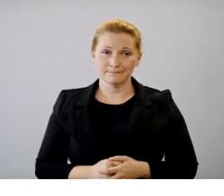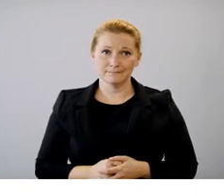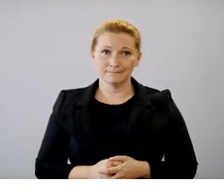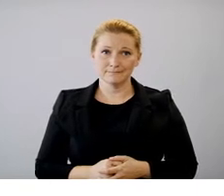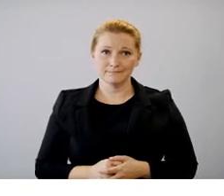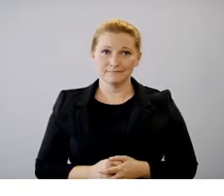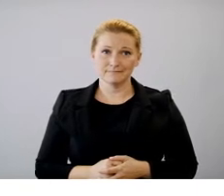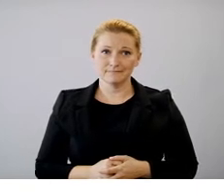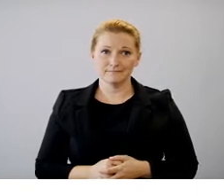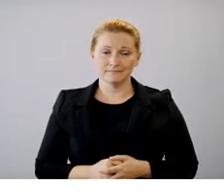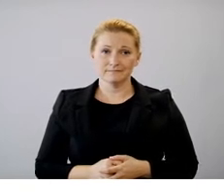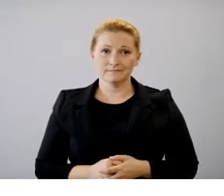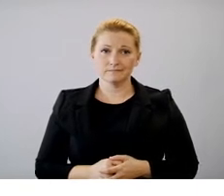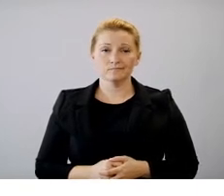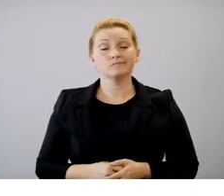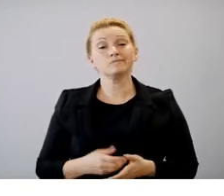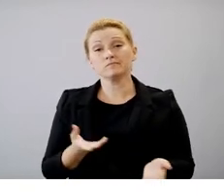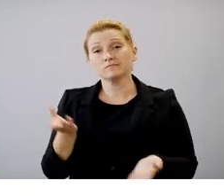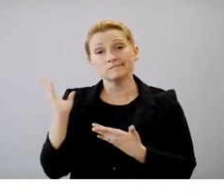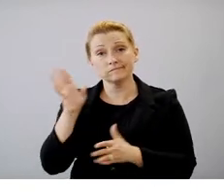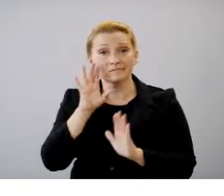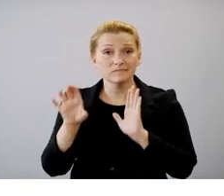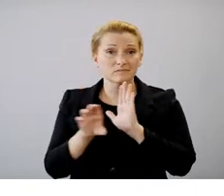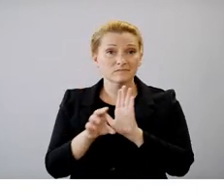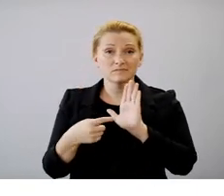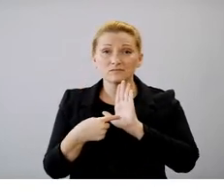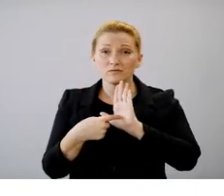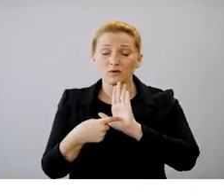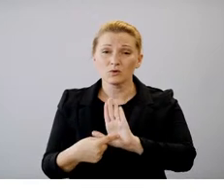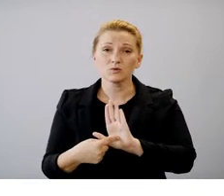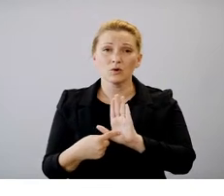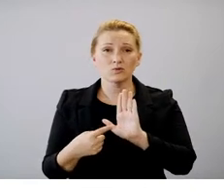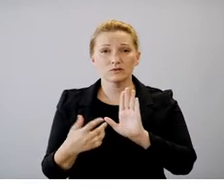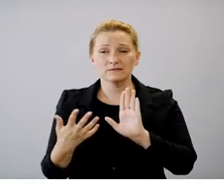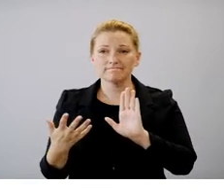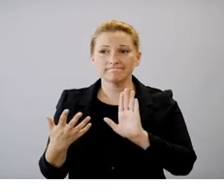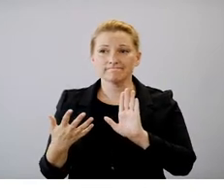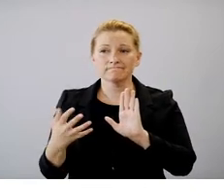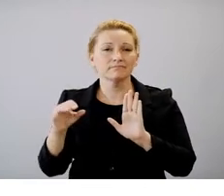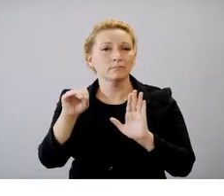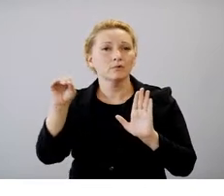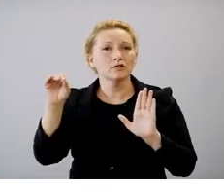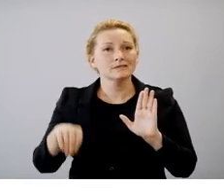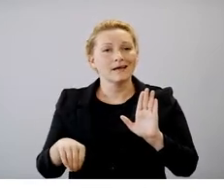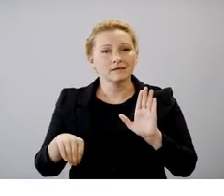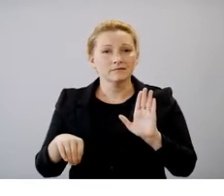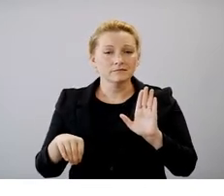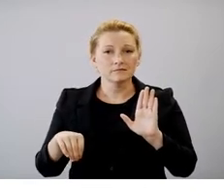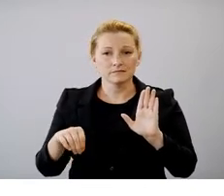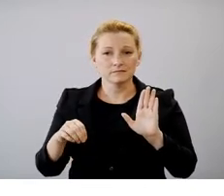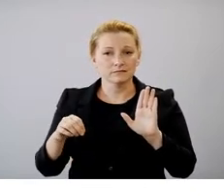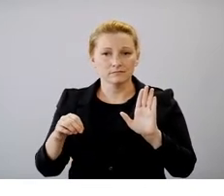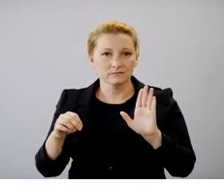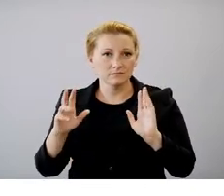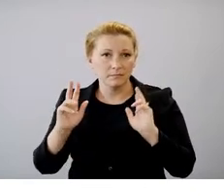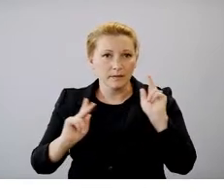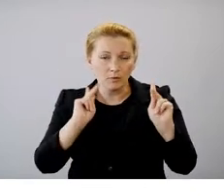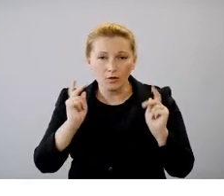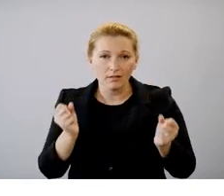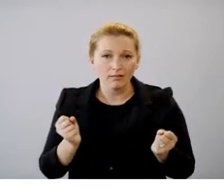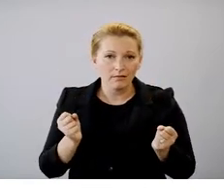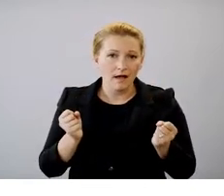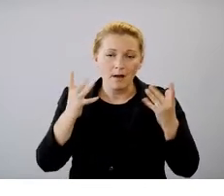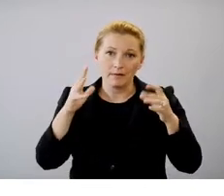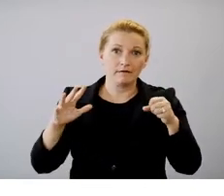And again, this just shows the number of or the percent of cases that are fully vaccinated